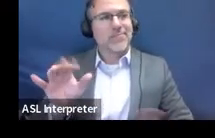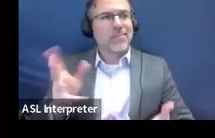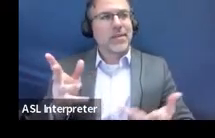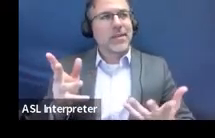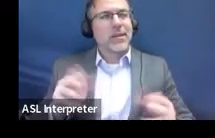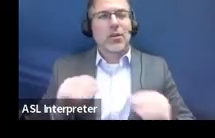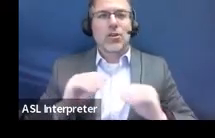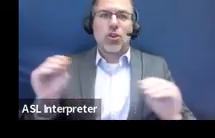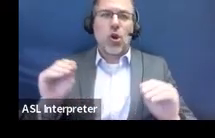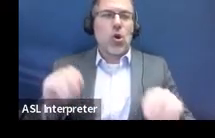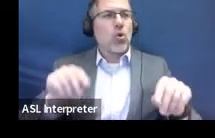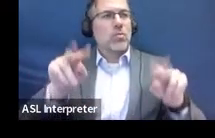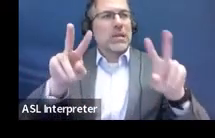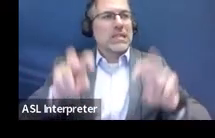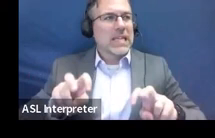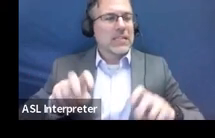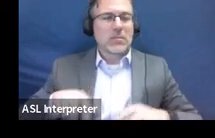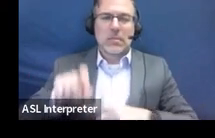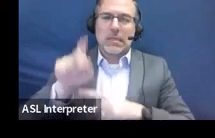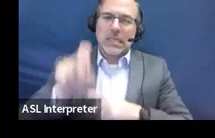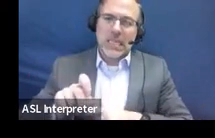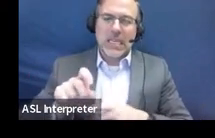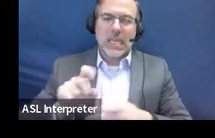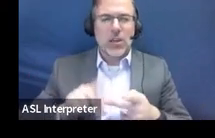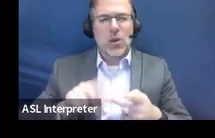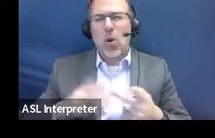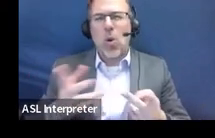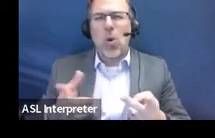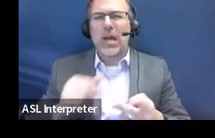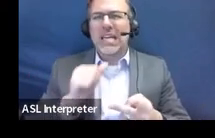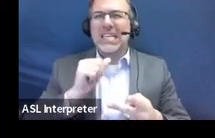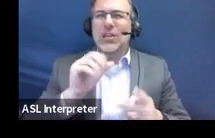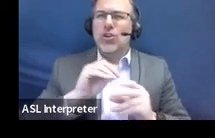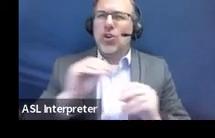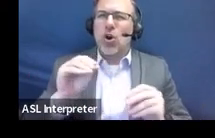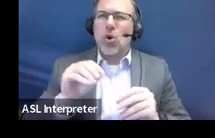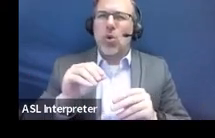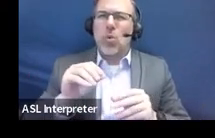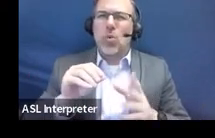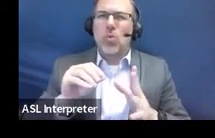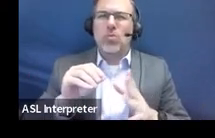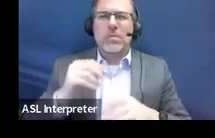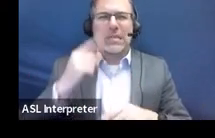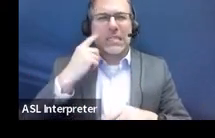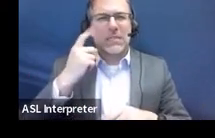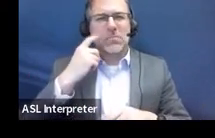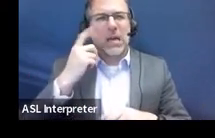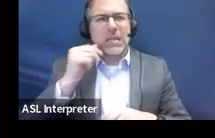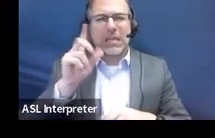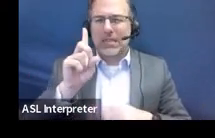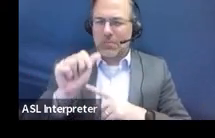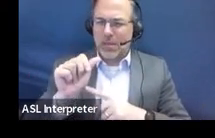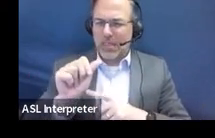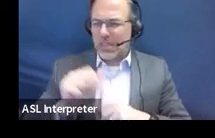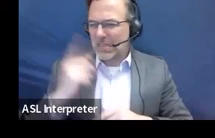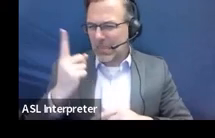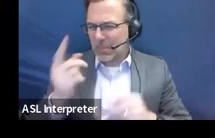or not an area of suspected disability, something like that, just so that people know from first glance.